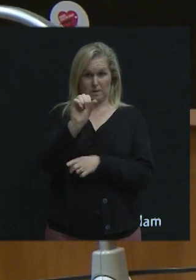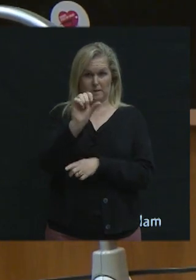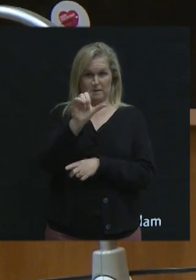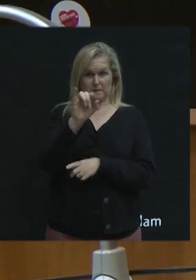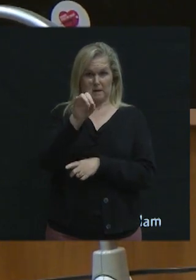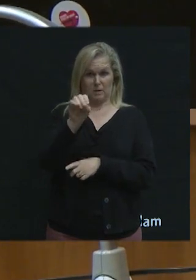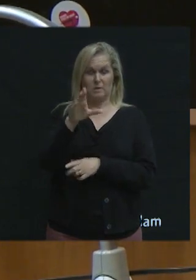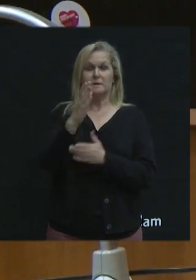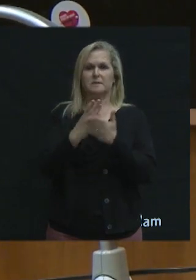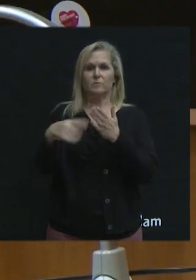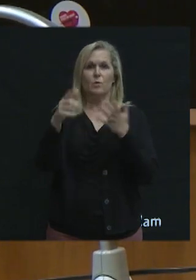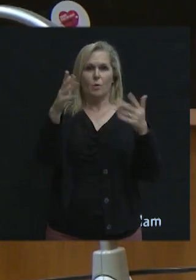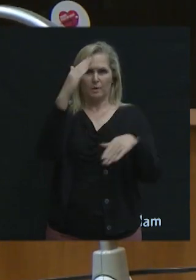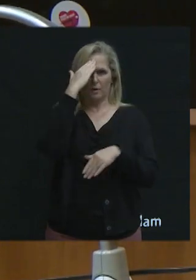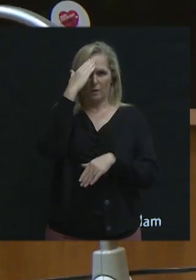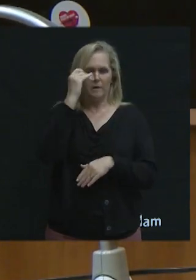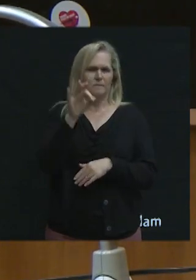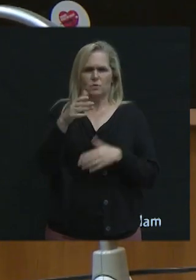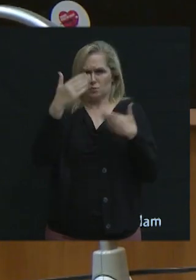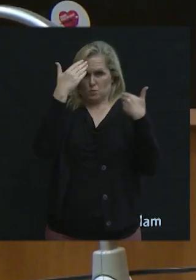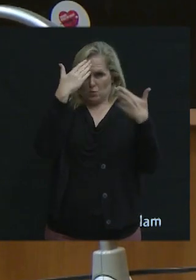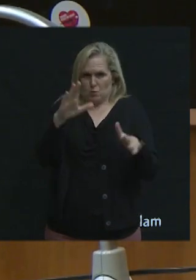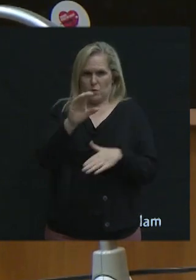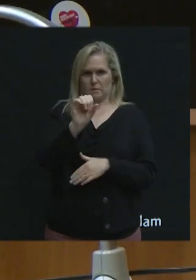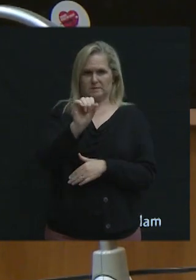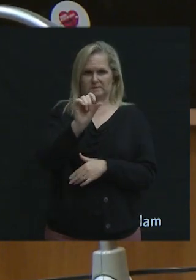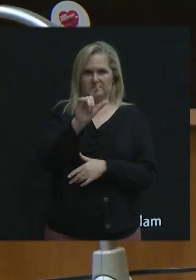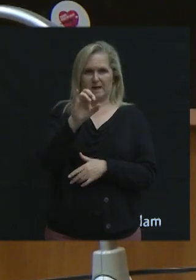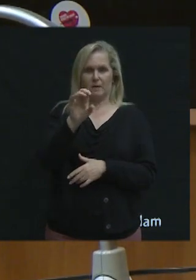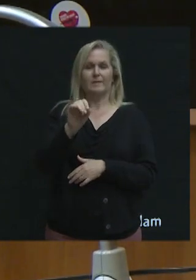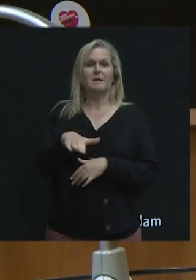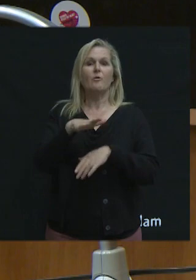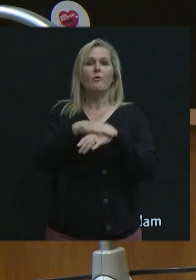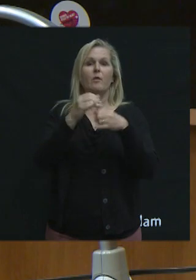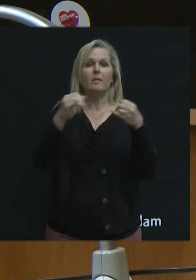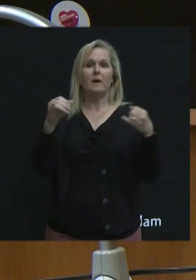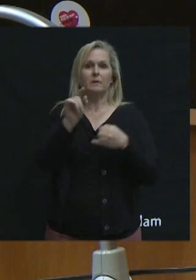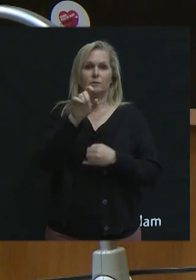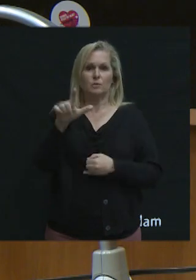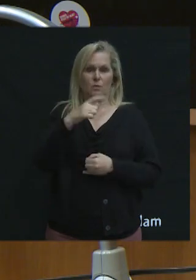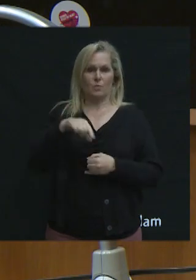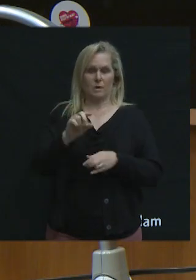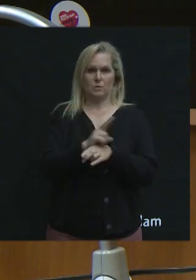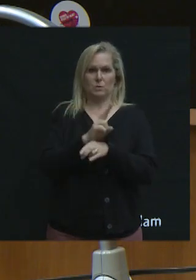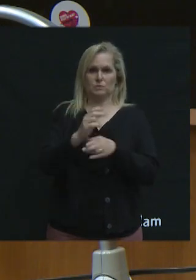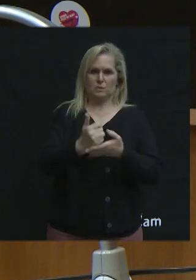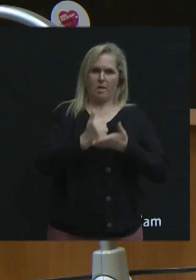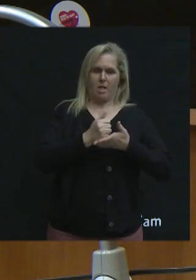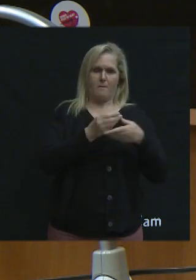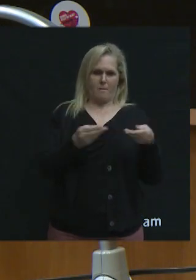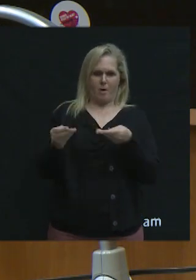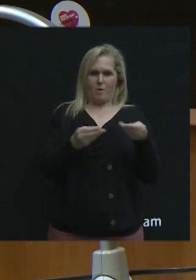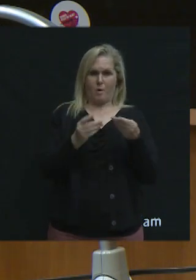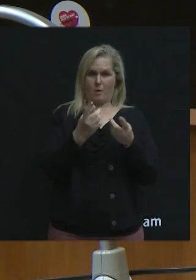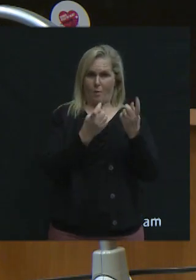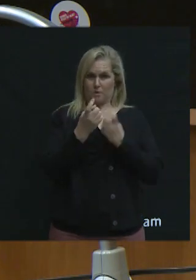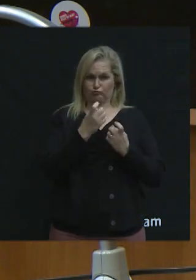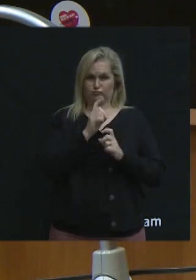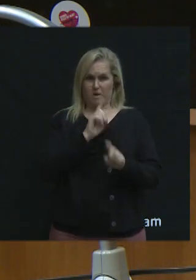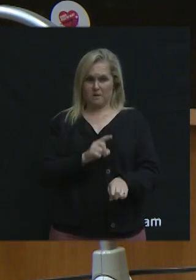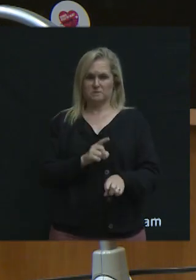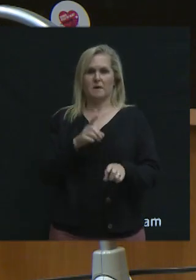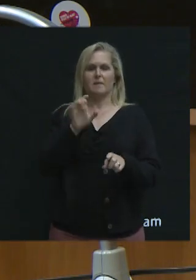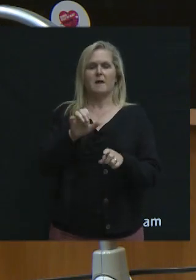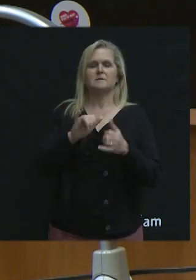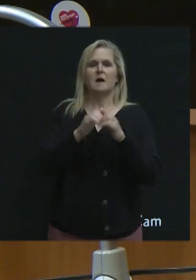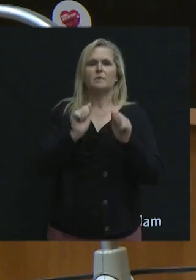Perfect. So some of you do. For those who don't, it's going to be an online tool that we use to help moderate questions and it's going to be the way